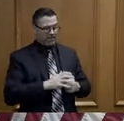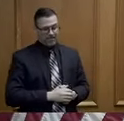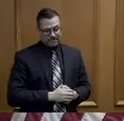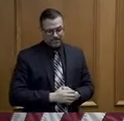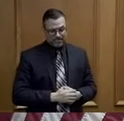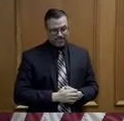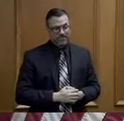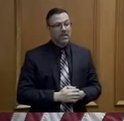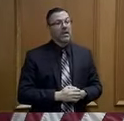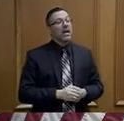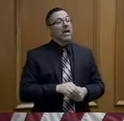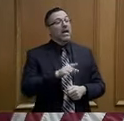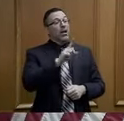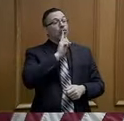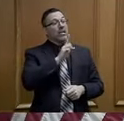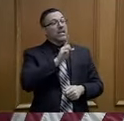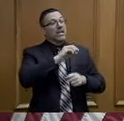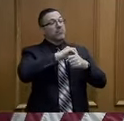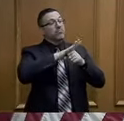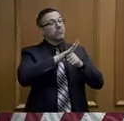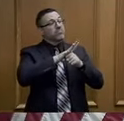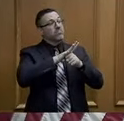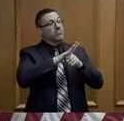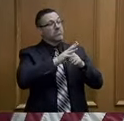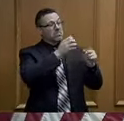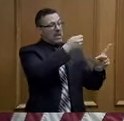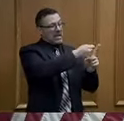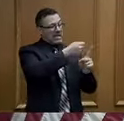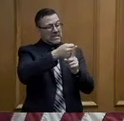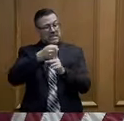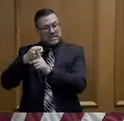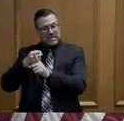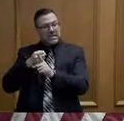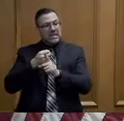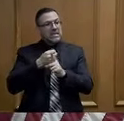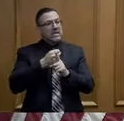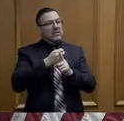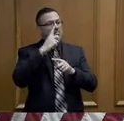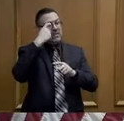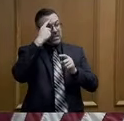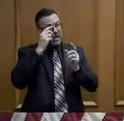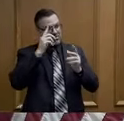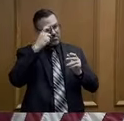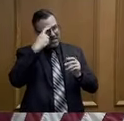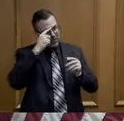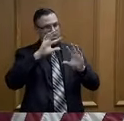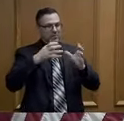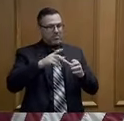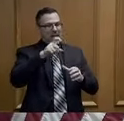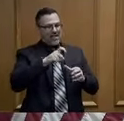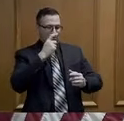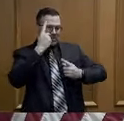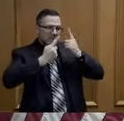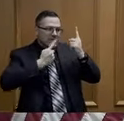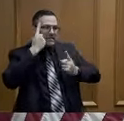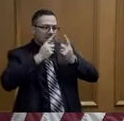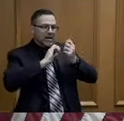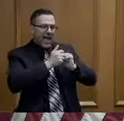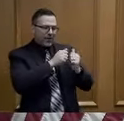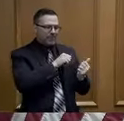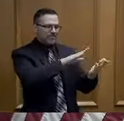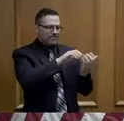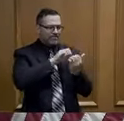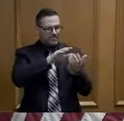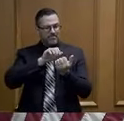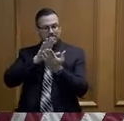across the world to rethink the traditional approach to problem solving. It has required this state and